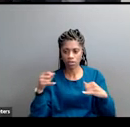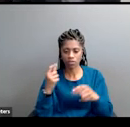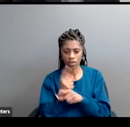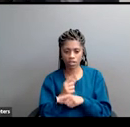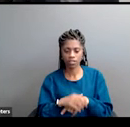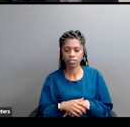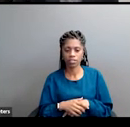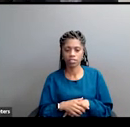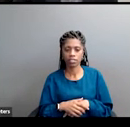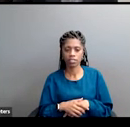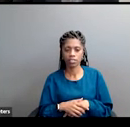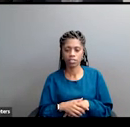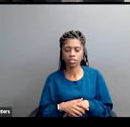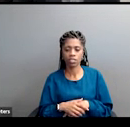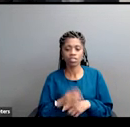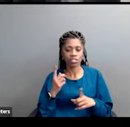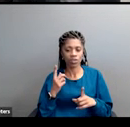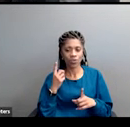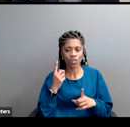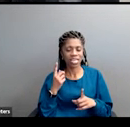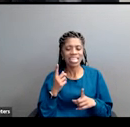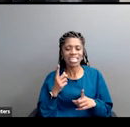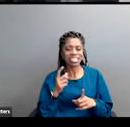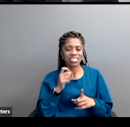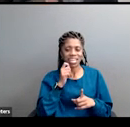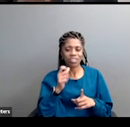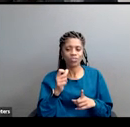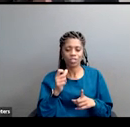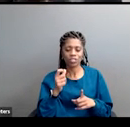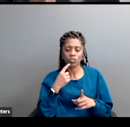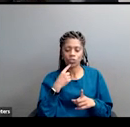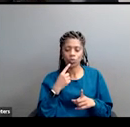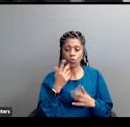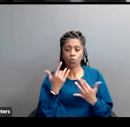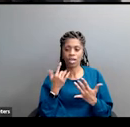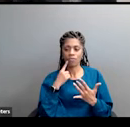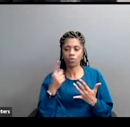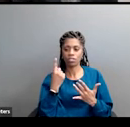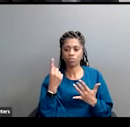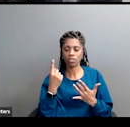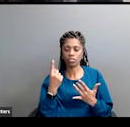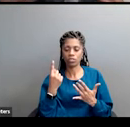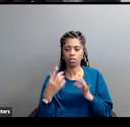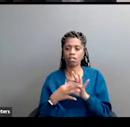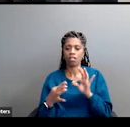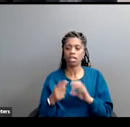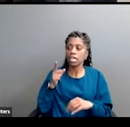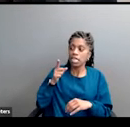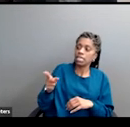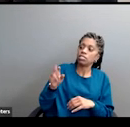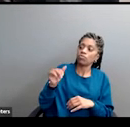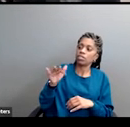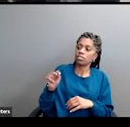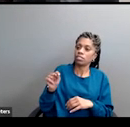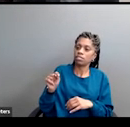him for being a racist. He's making front and center this revenge script. He's saying, I'm being attacked